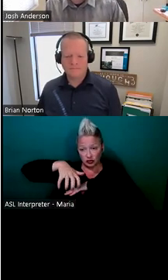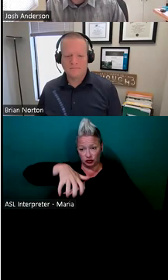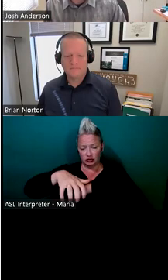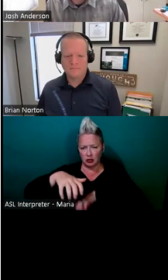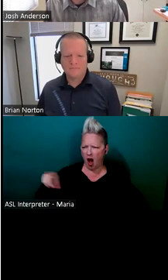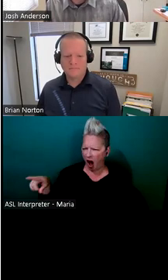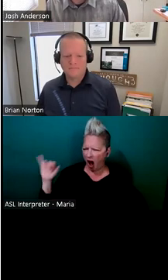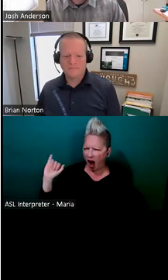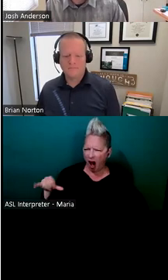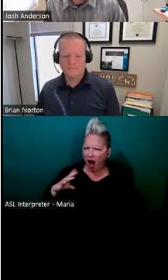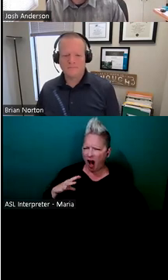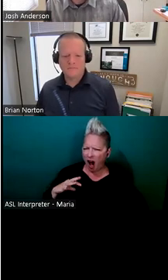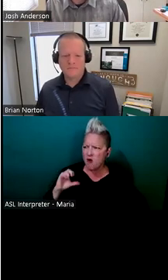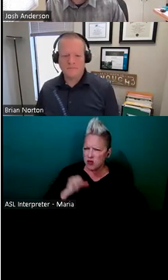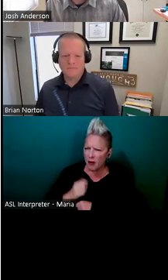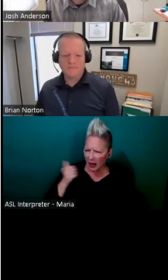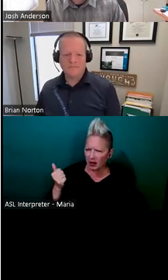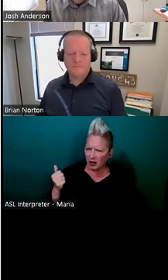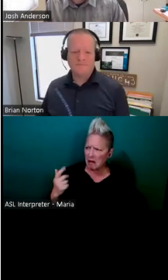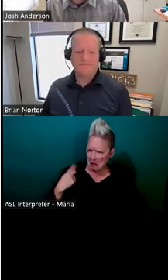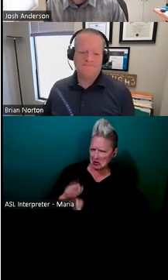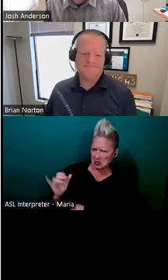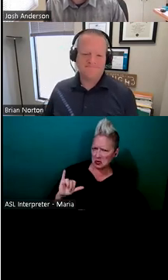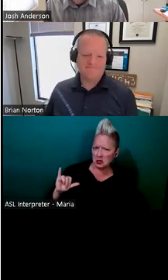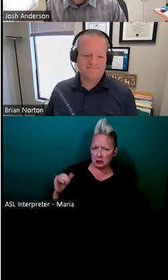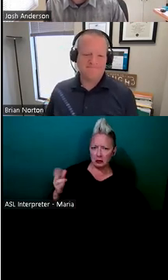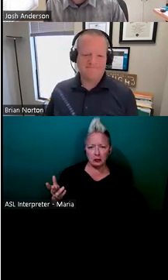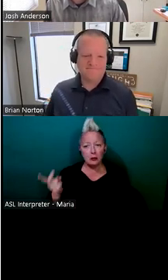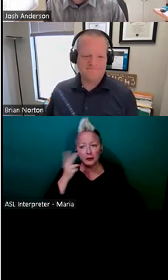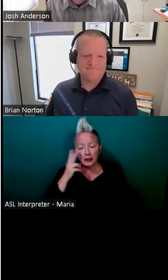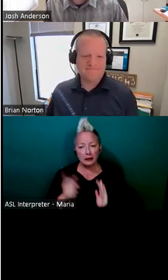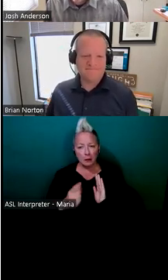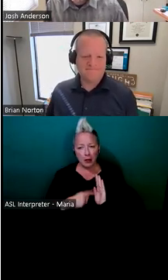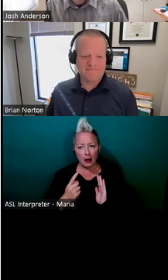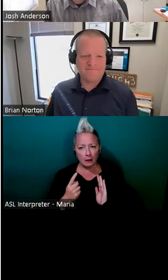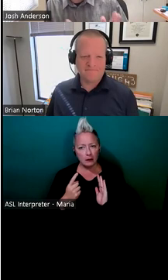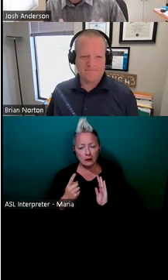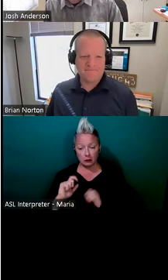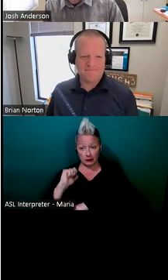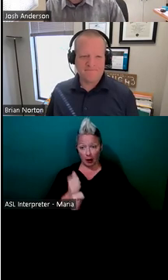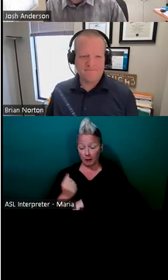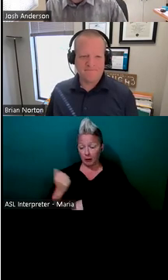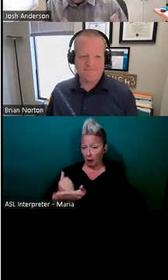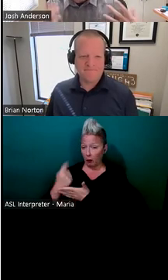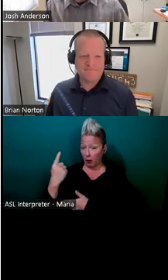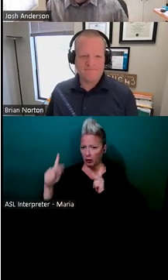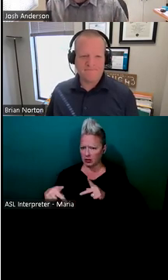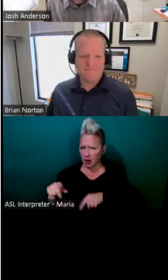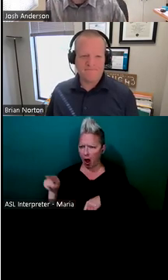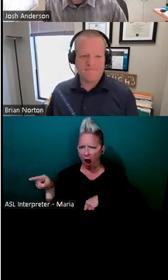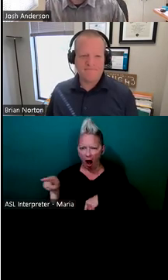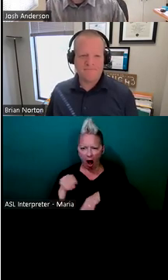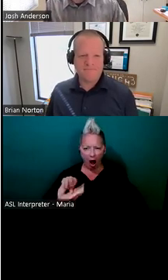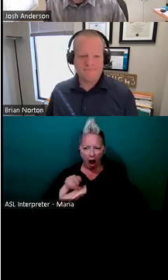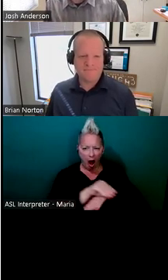them up and made it, it worked a lot better for them as well. So you will see that sometimes as you put something in place to help one individual, an